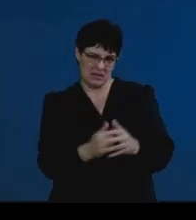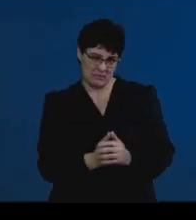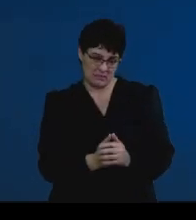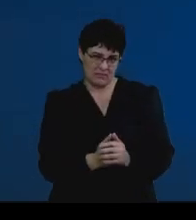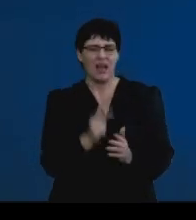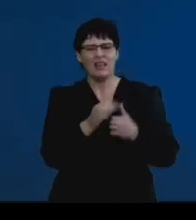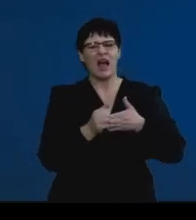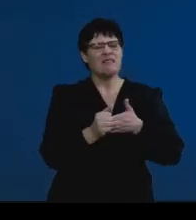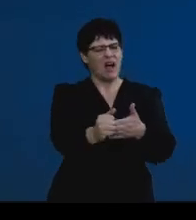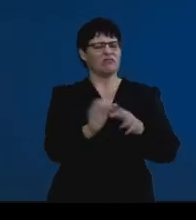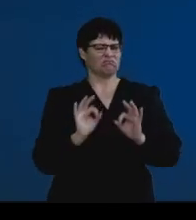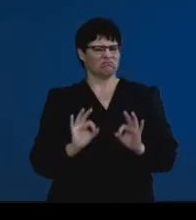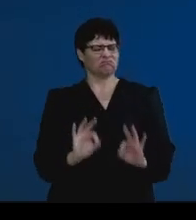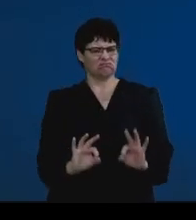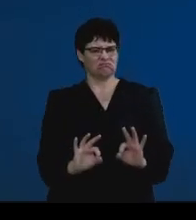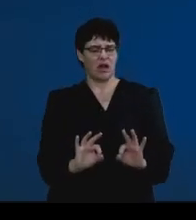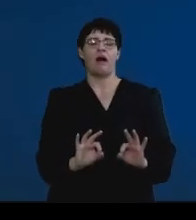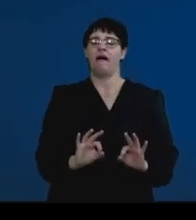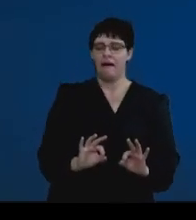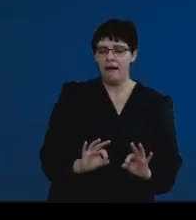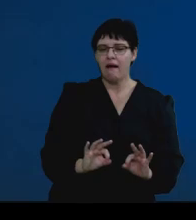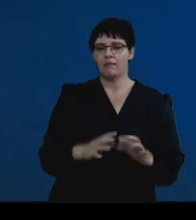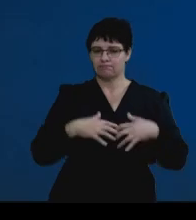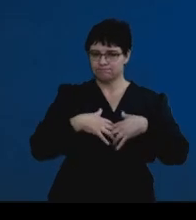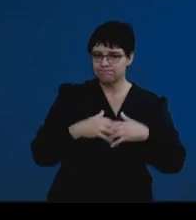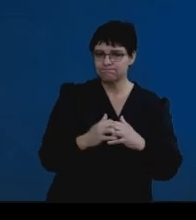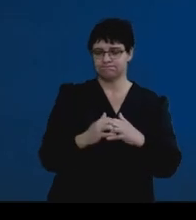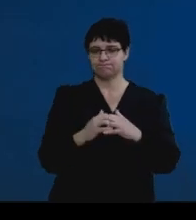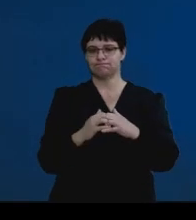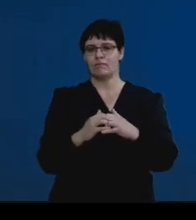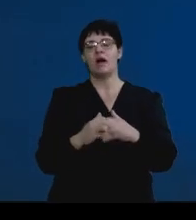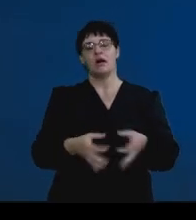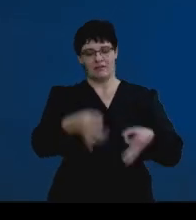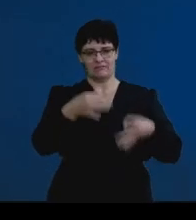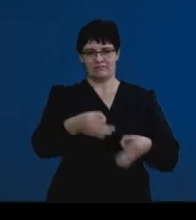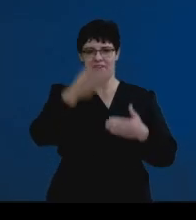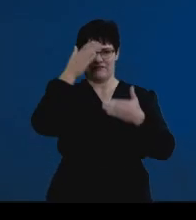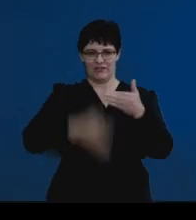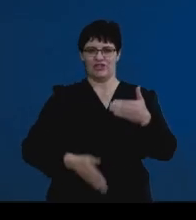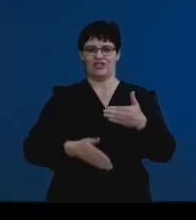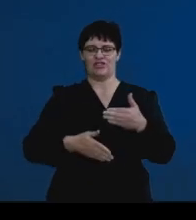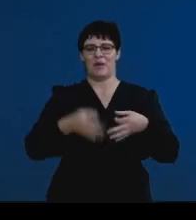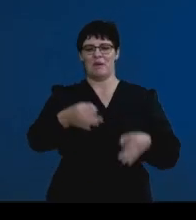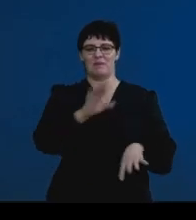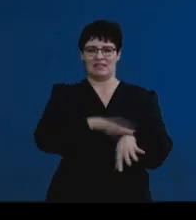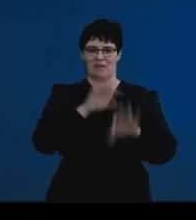guiding you to establishing what we call a completed paper on time. And if I may pause at this point